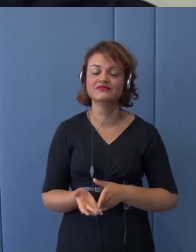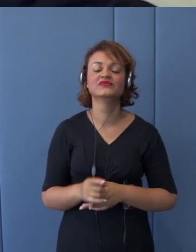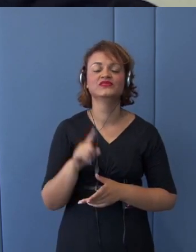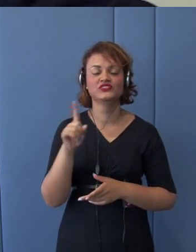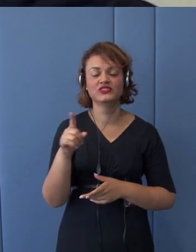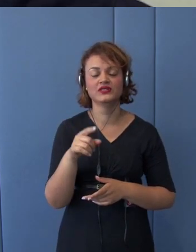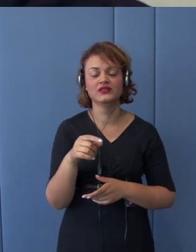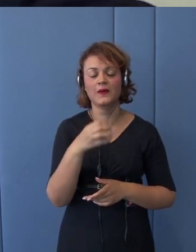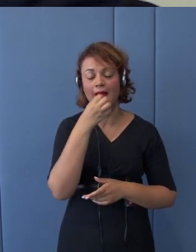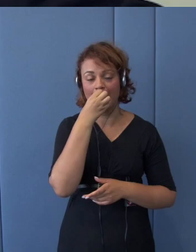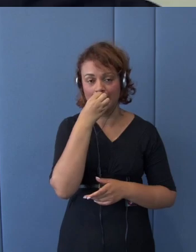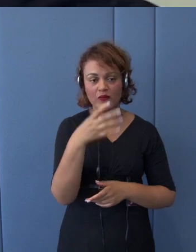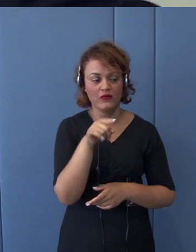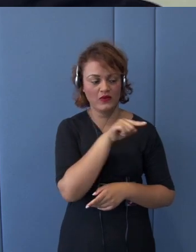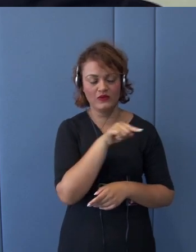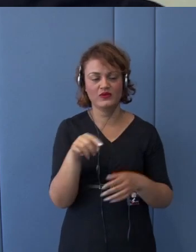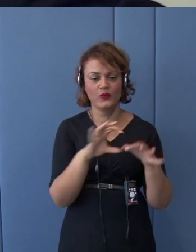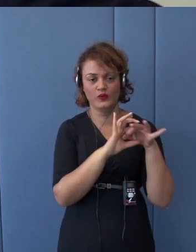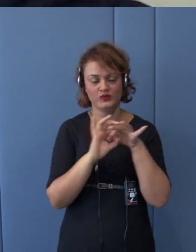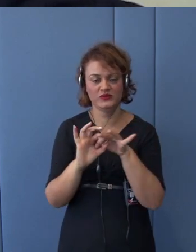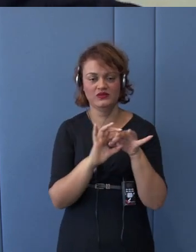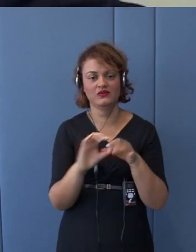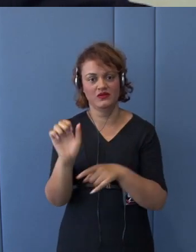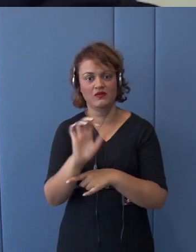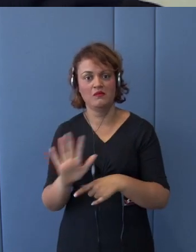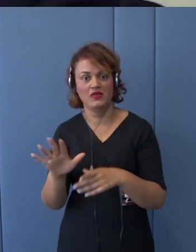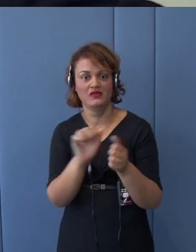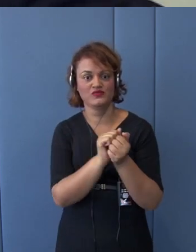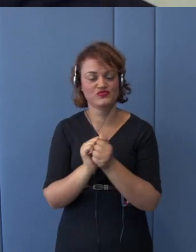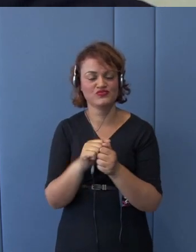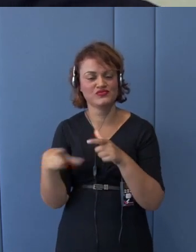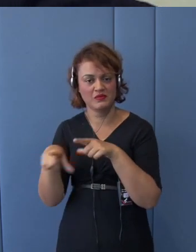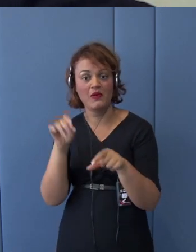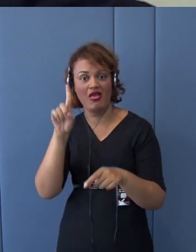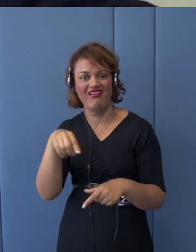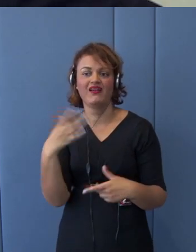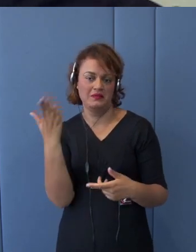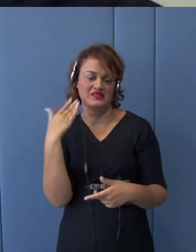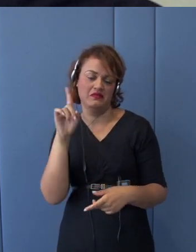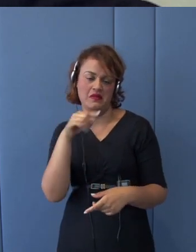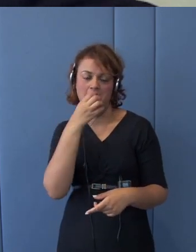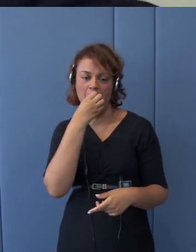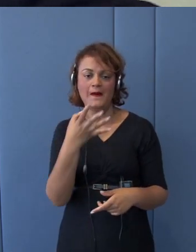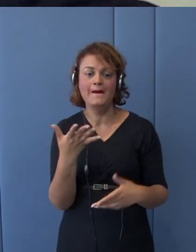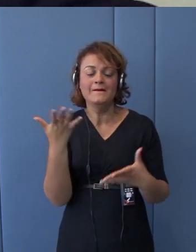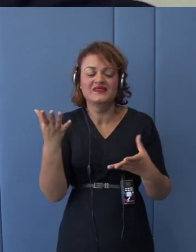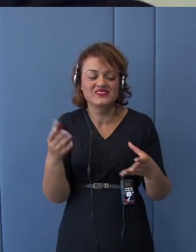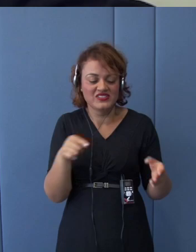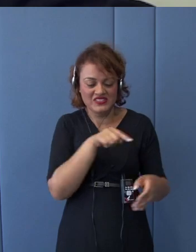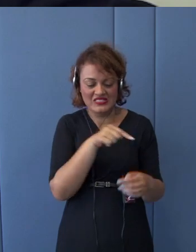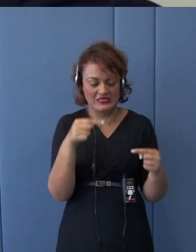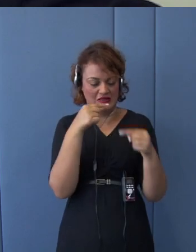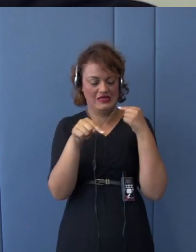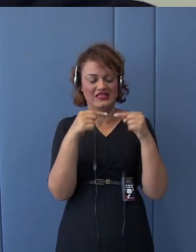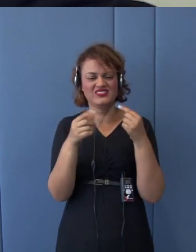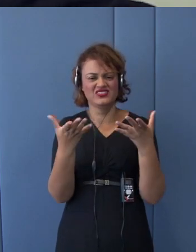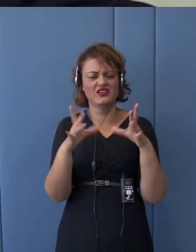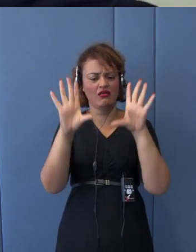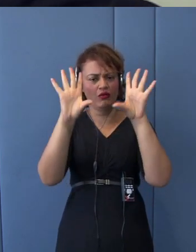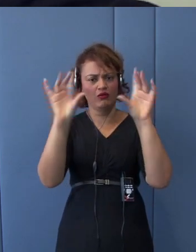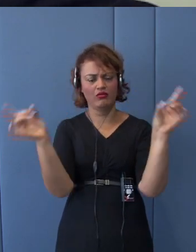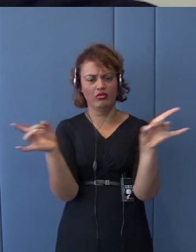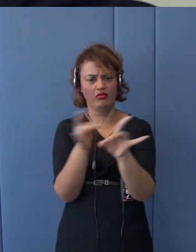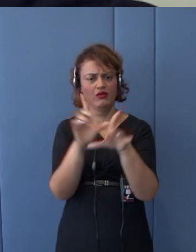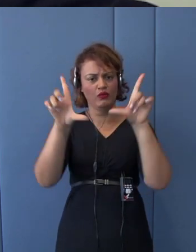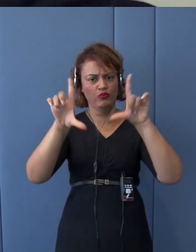one way or the other, we were obliged to mitigate that kind of frictions, both with United States and also European